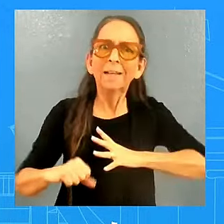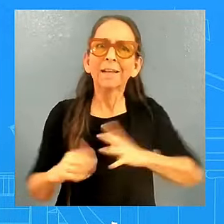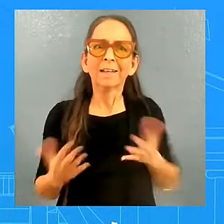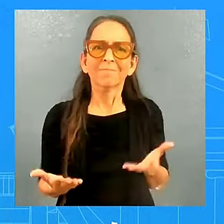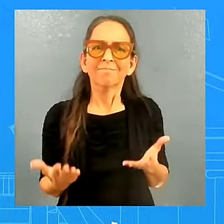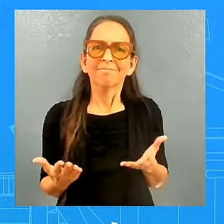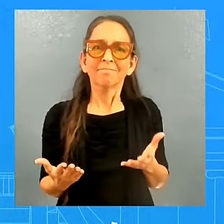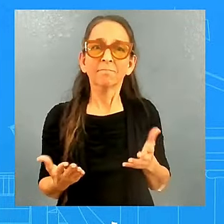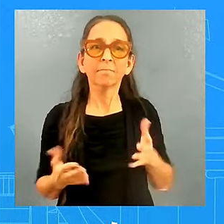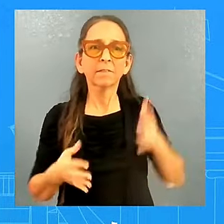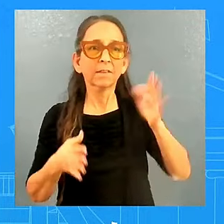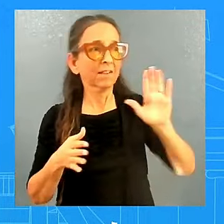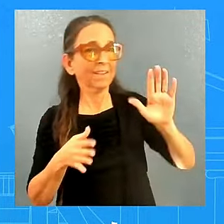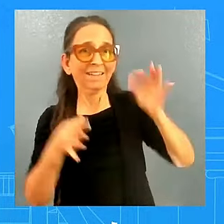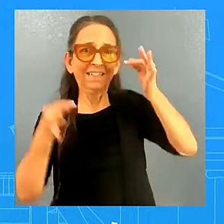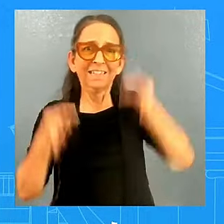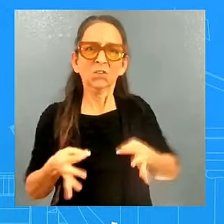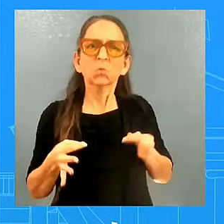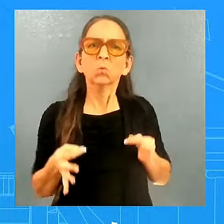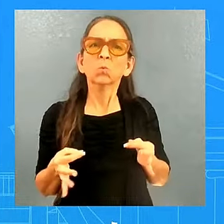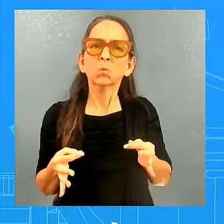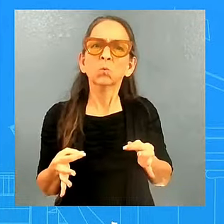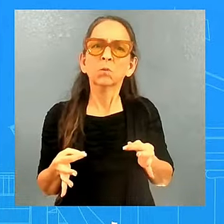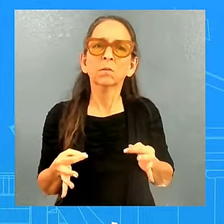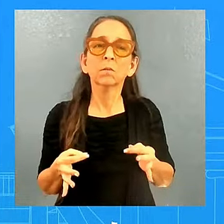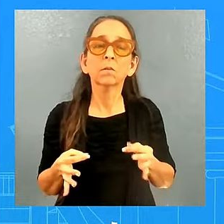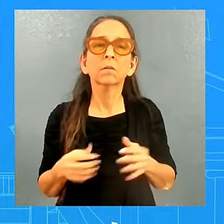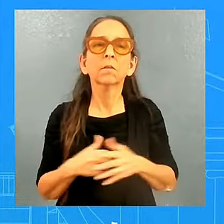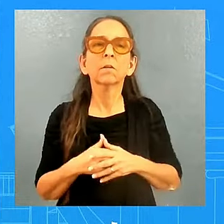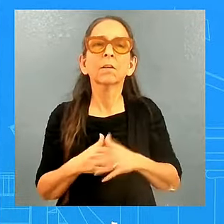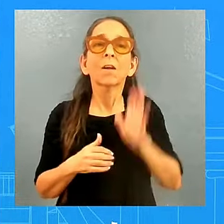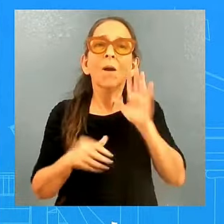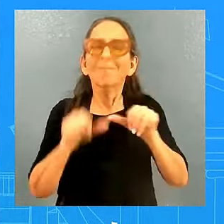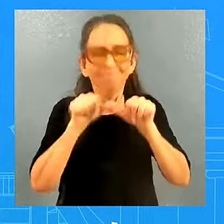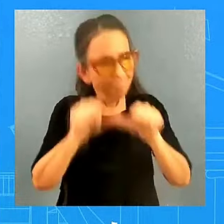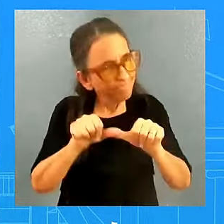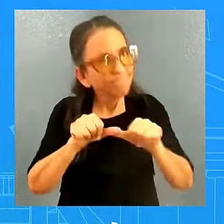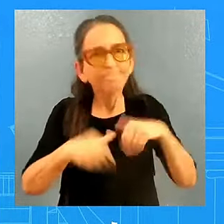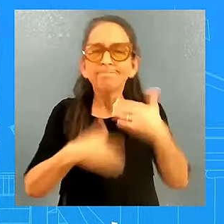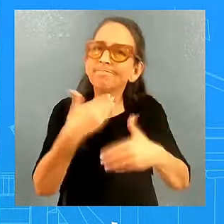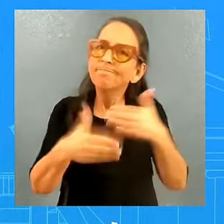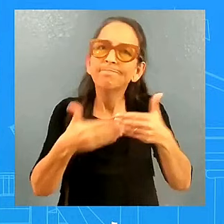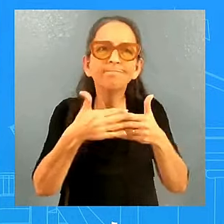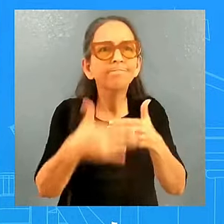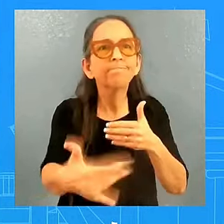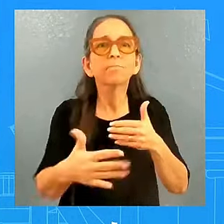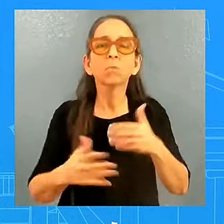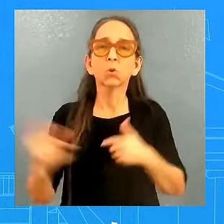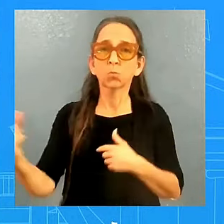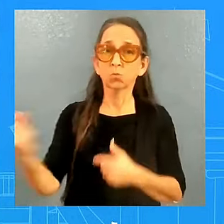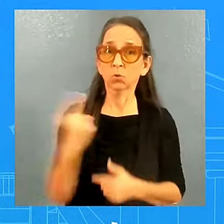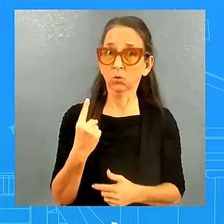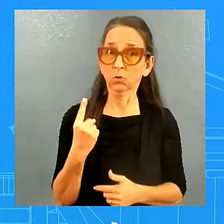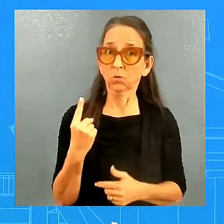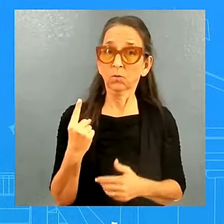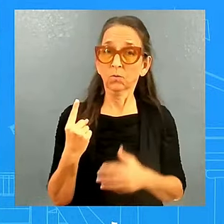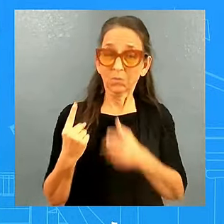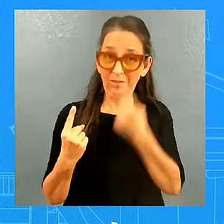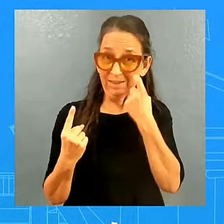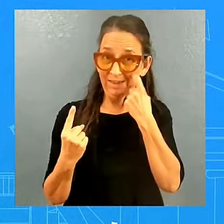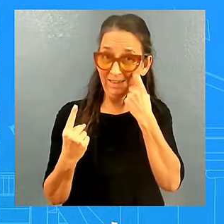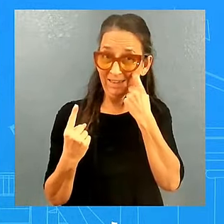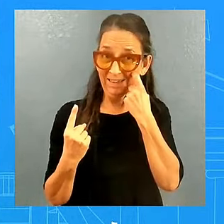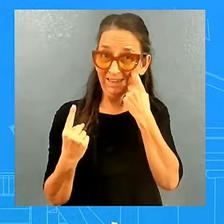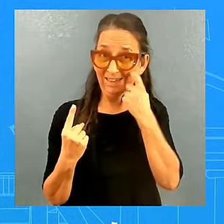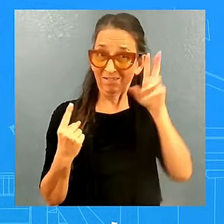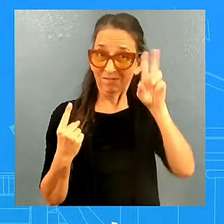make. And so that will certainly continue. You said the vice president ran a great campaign, and yet she underperformed